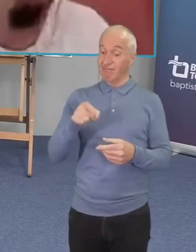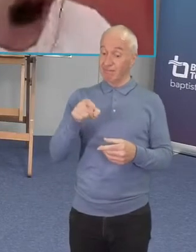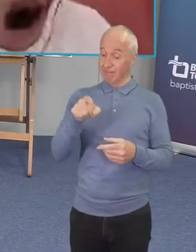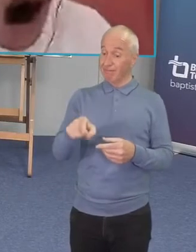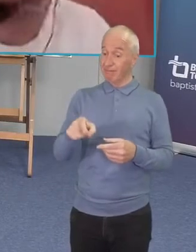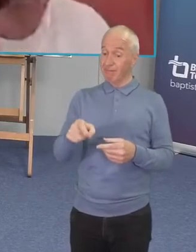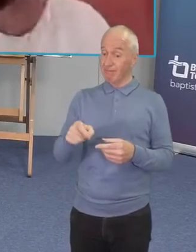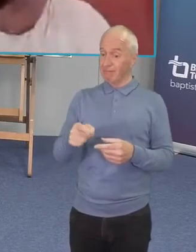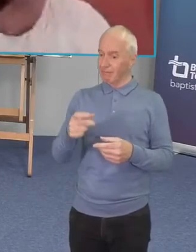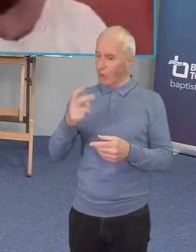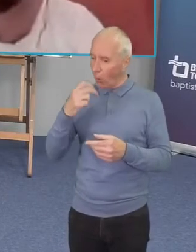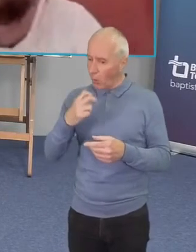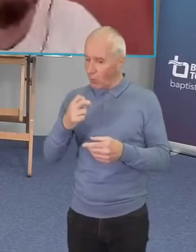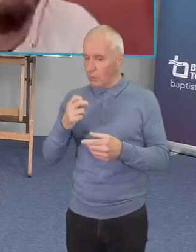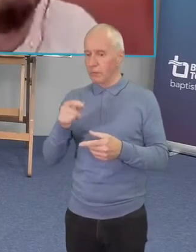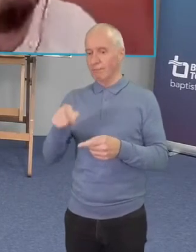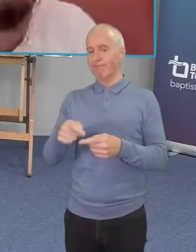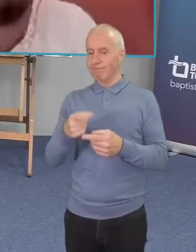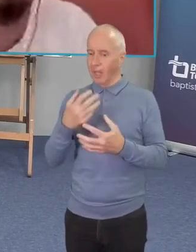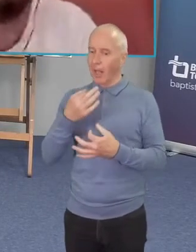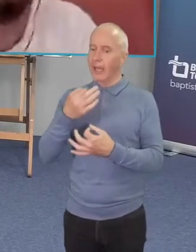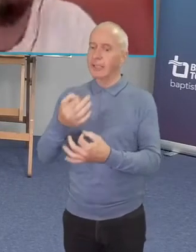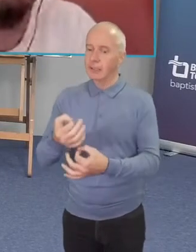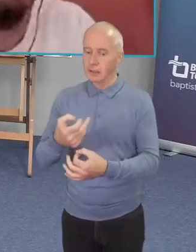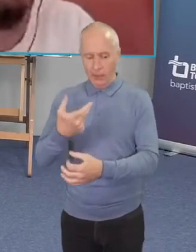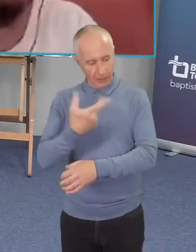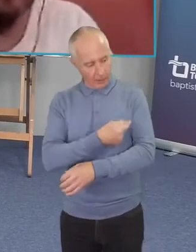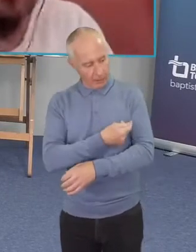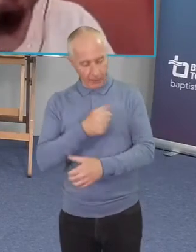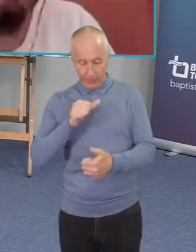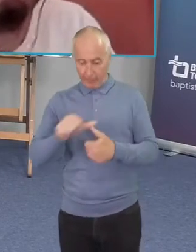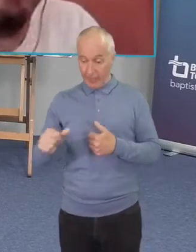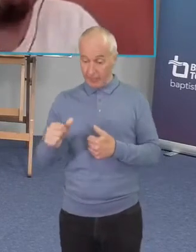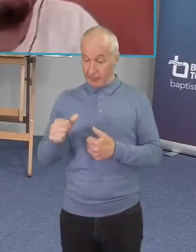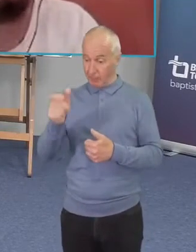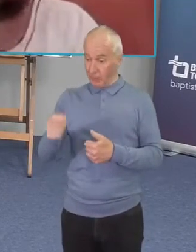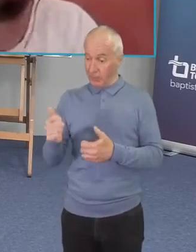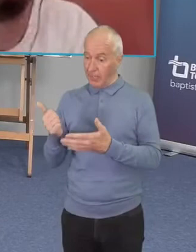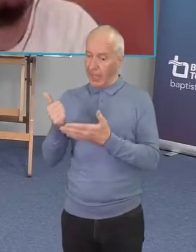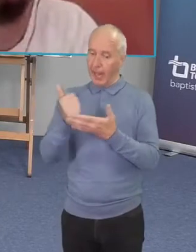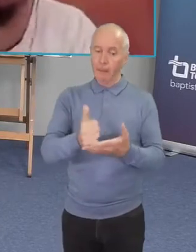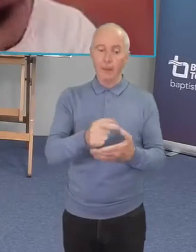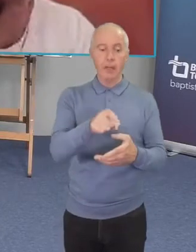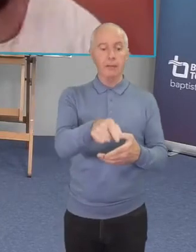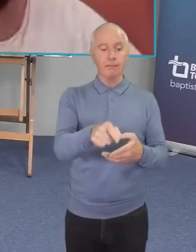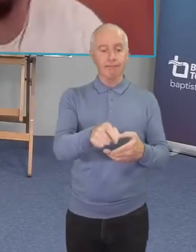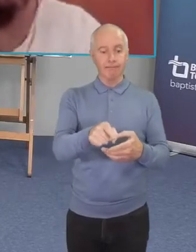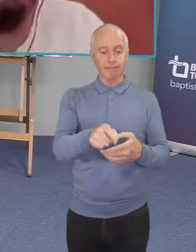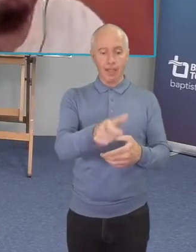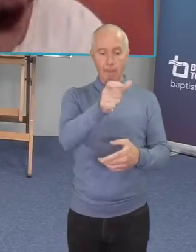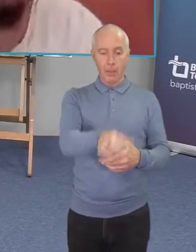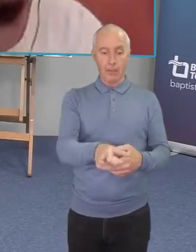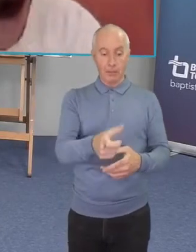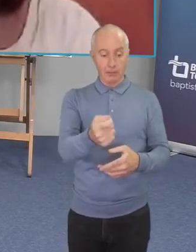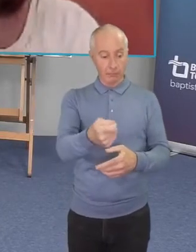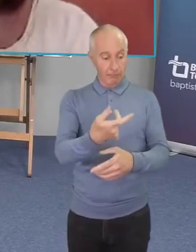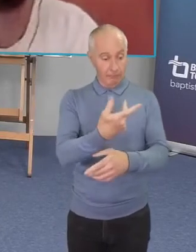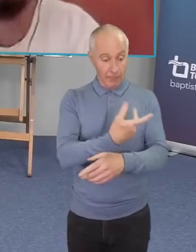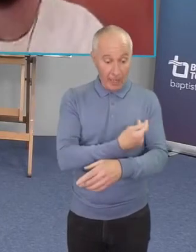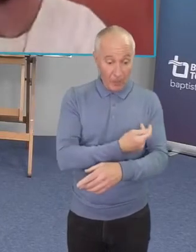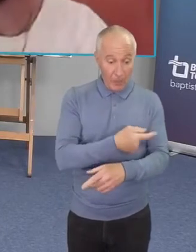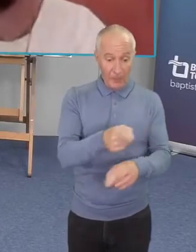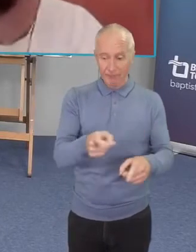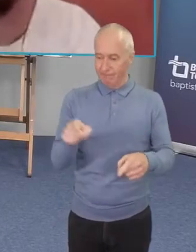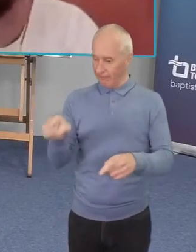someone come off heroin is someone that's been you know sober for five years the best person to help someone come out of